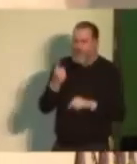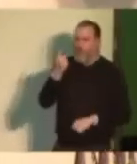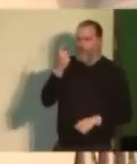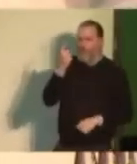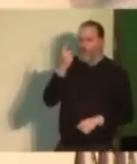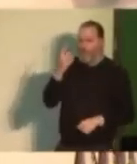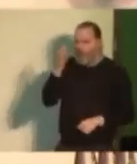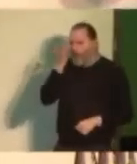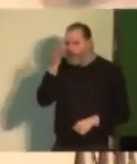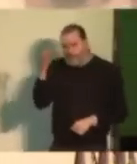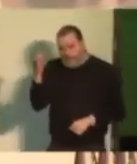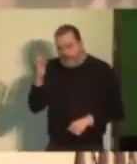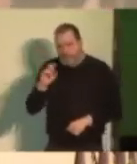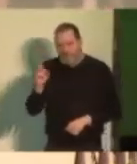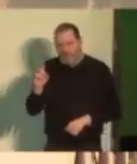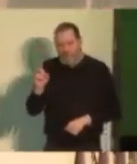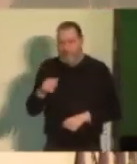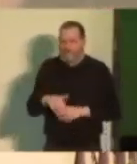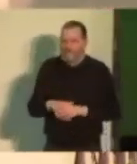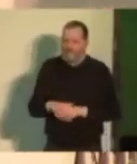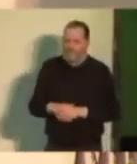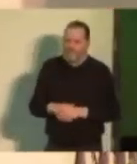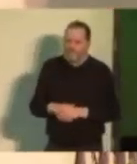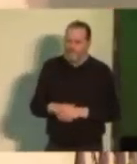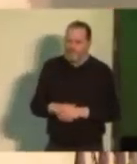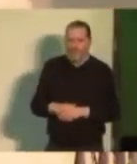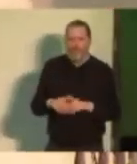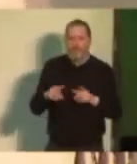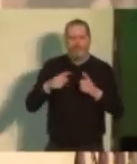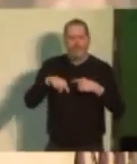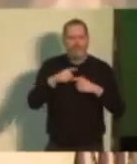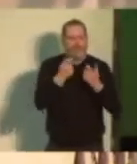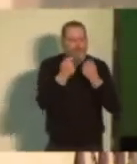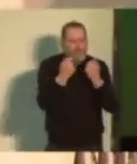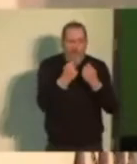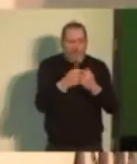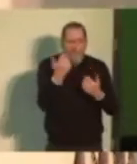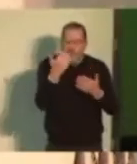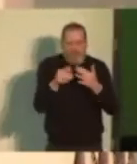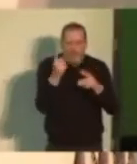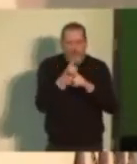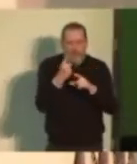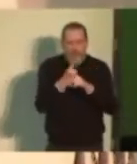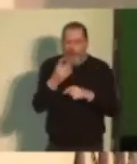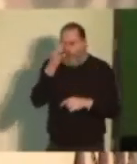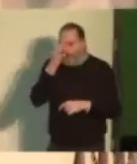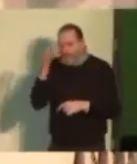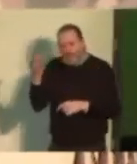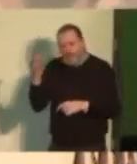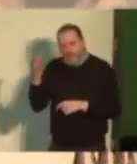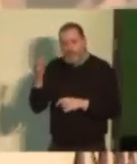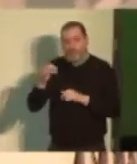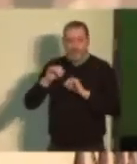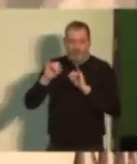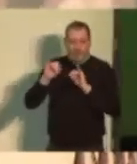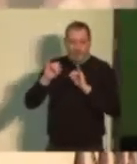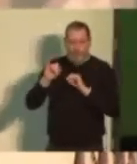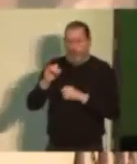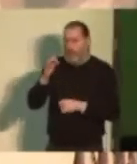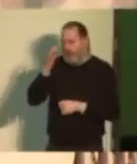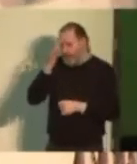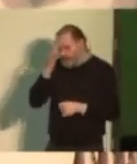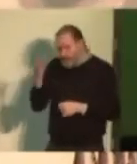that the corporate media does not talk about. And that is the horrific addiction